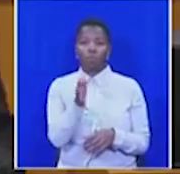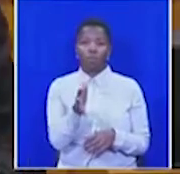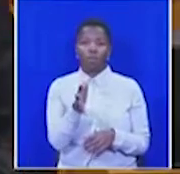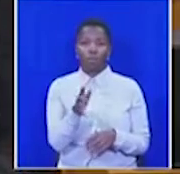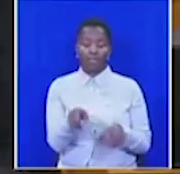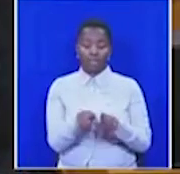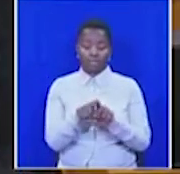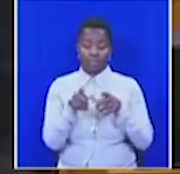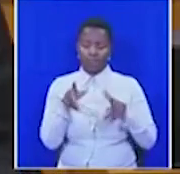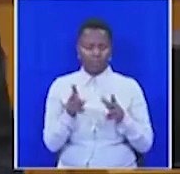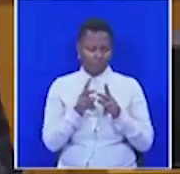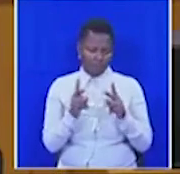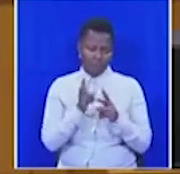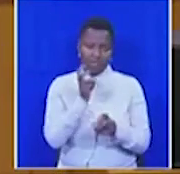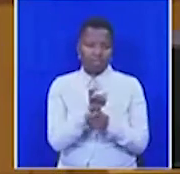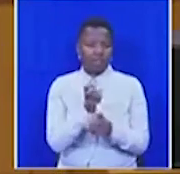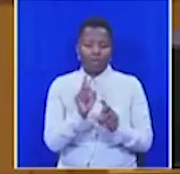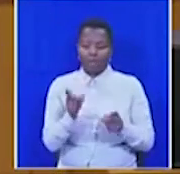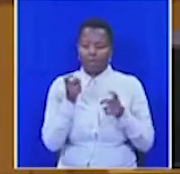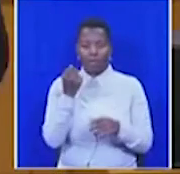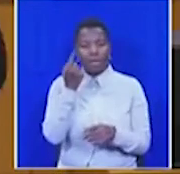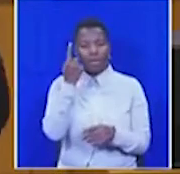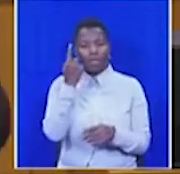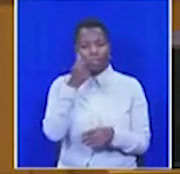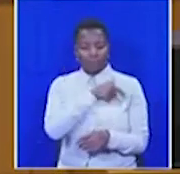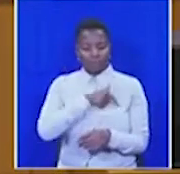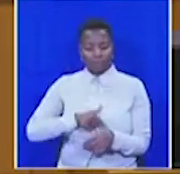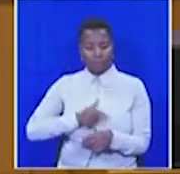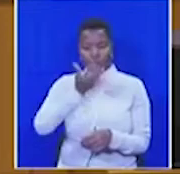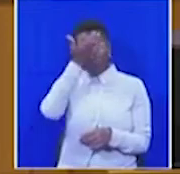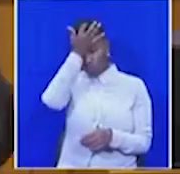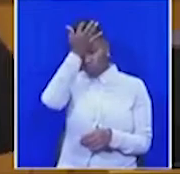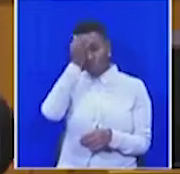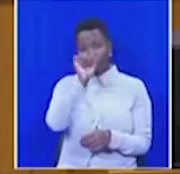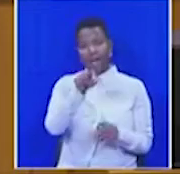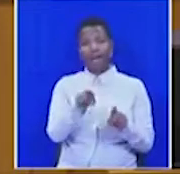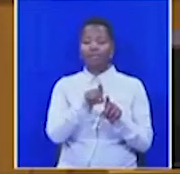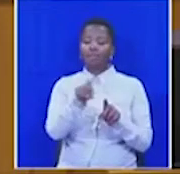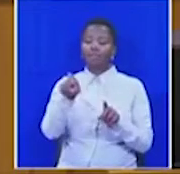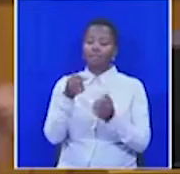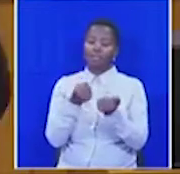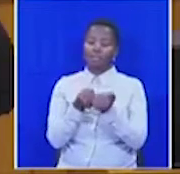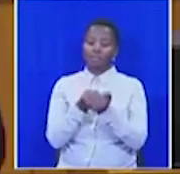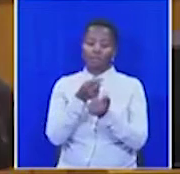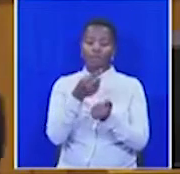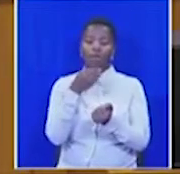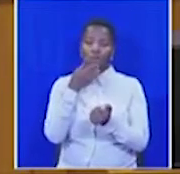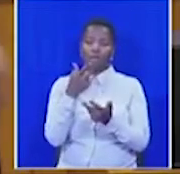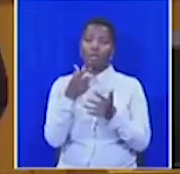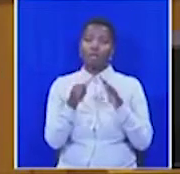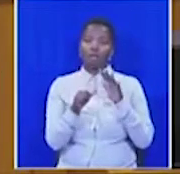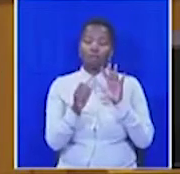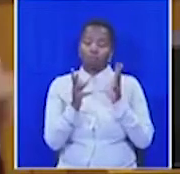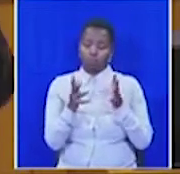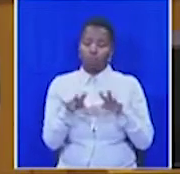it so difficult to understand why President Jacob Zuma and the wreckers who support him would make a ratings downgrade more likely